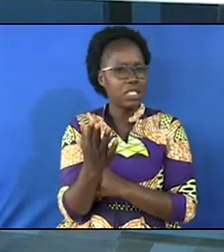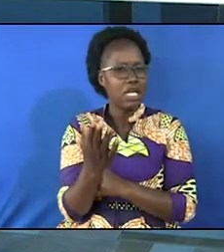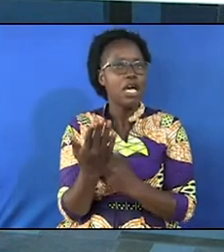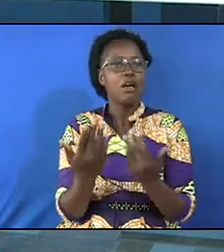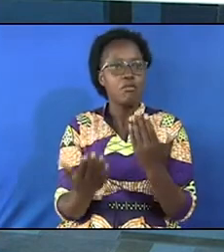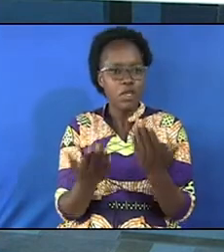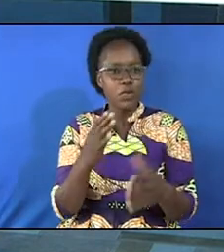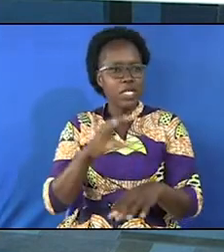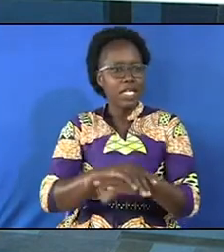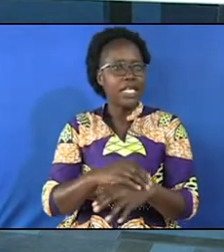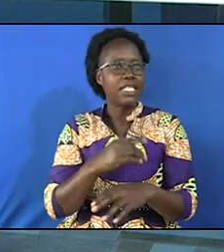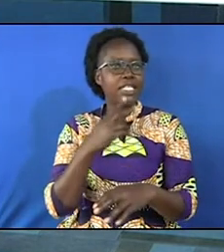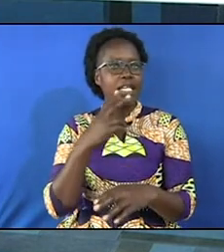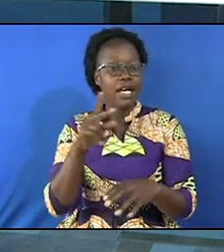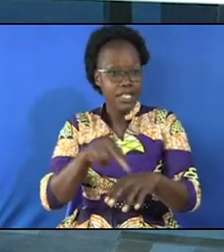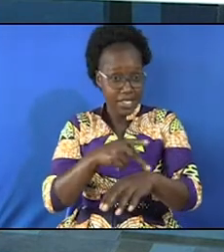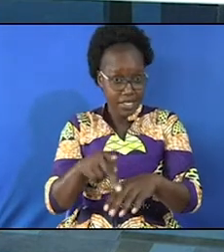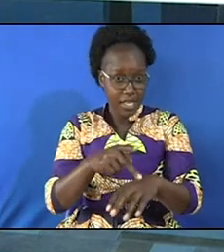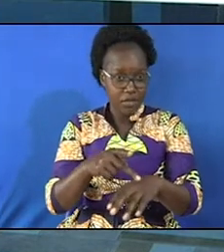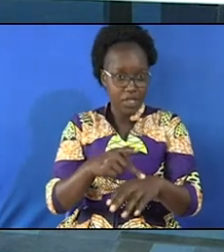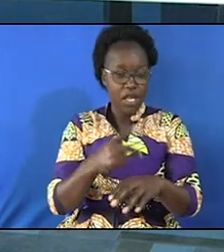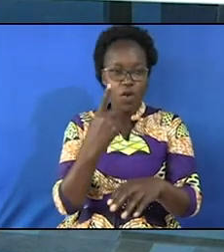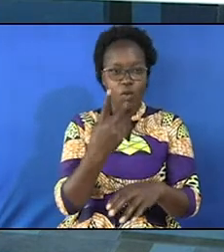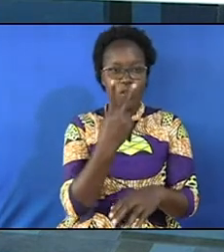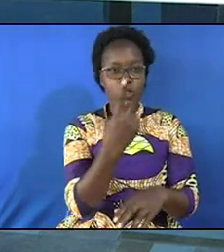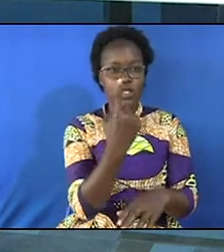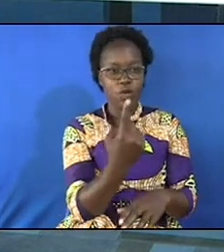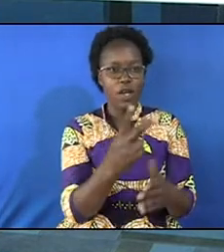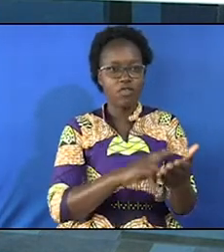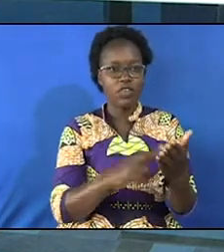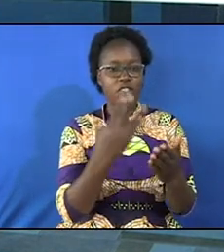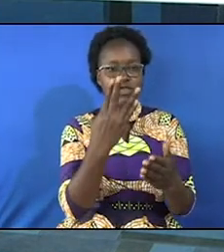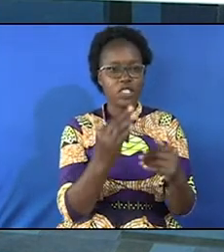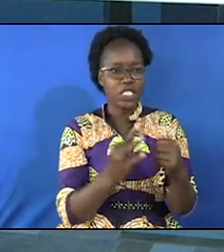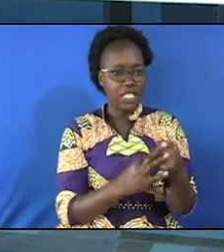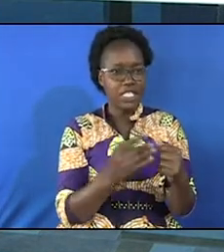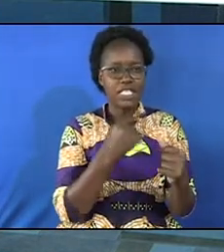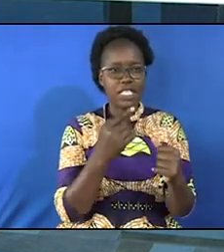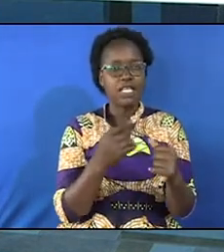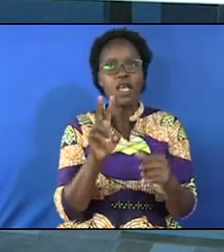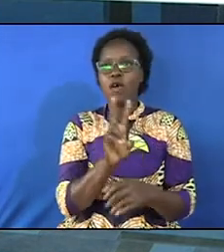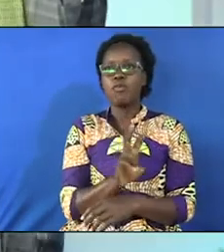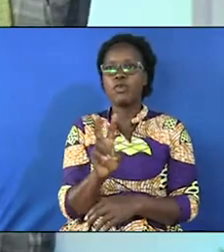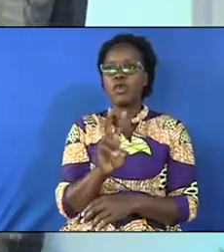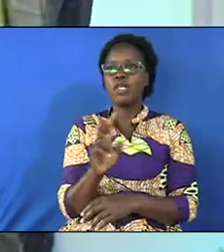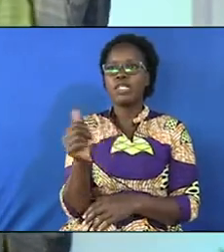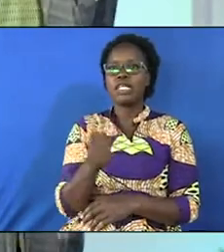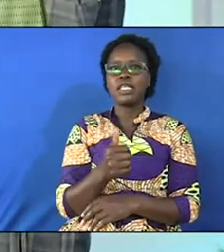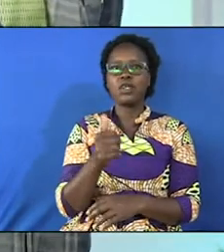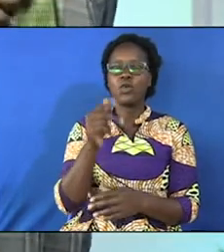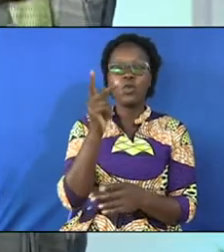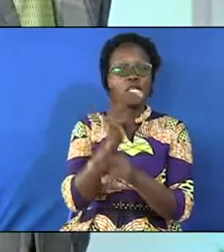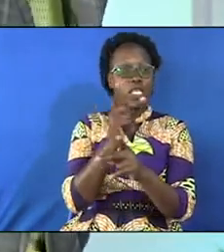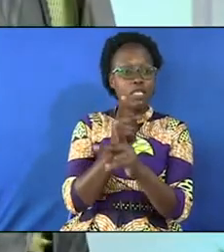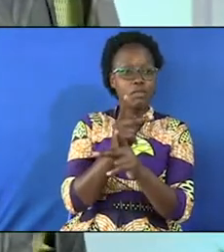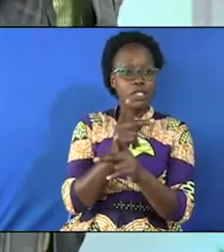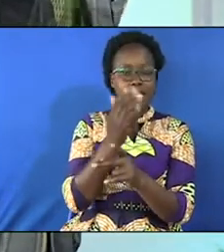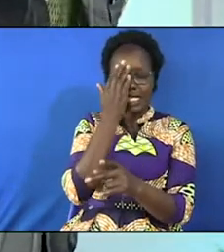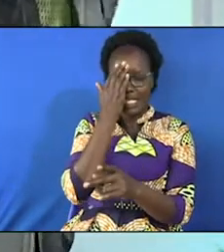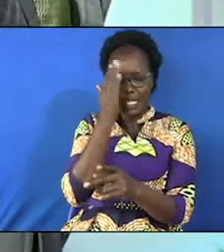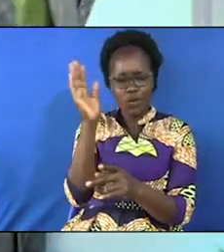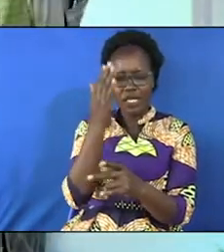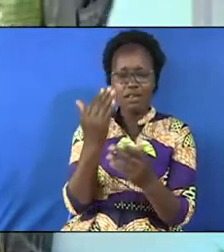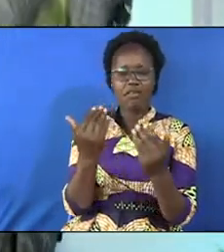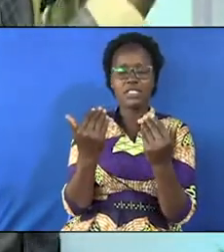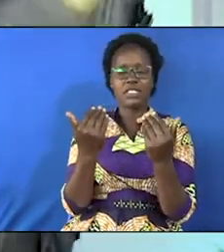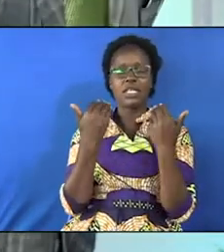Psalms 121 verses 4 to 8 says that behold he who keeps Israel shall neither